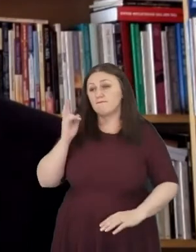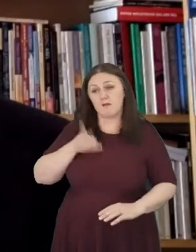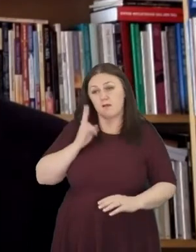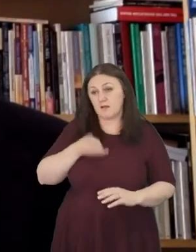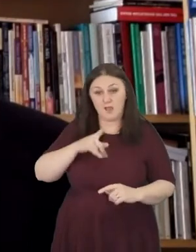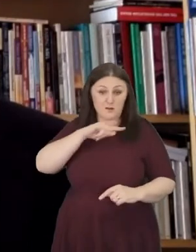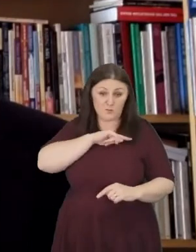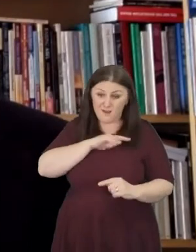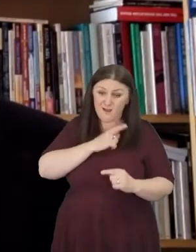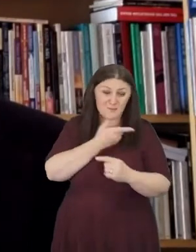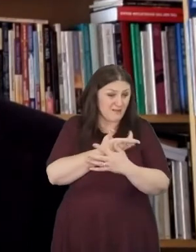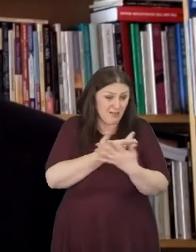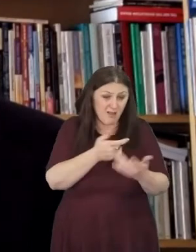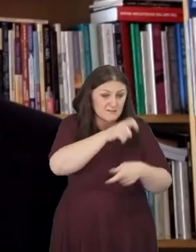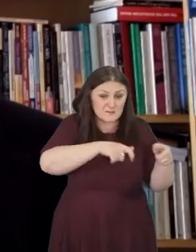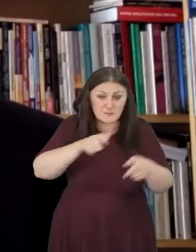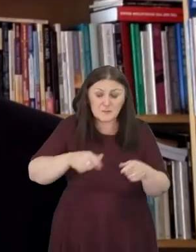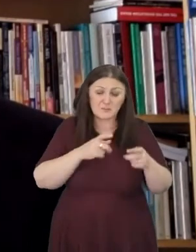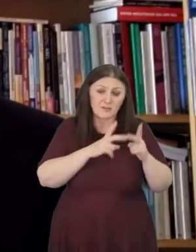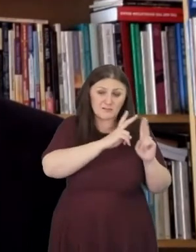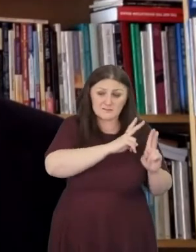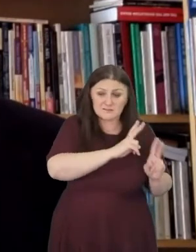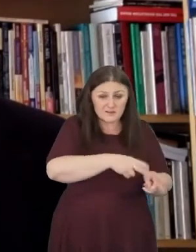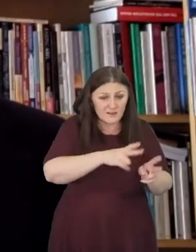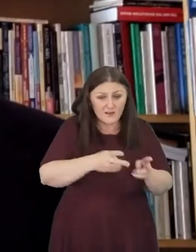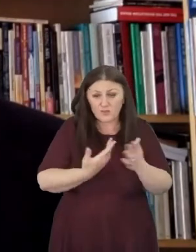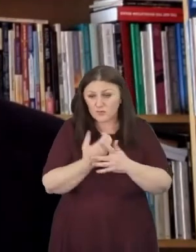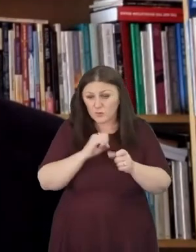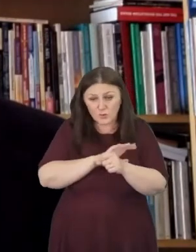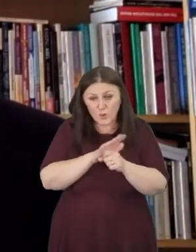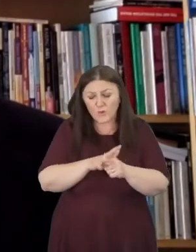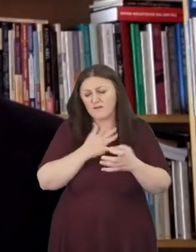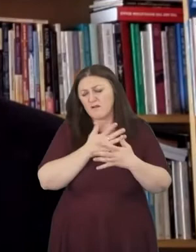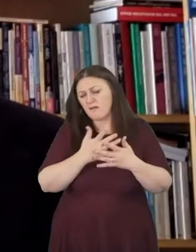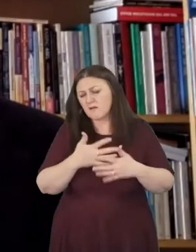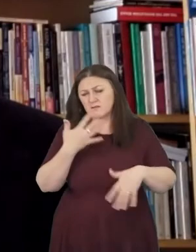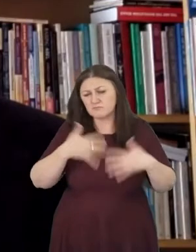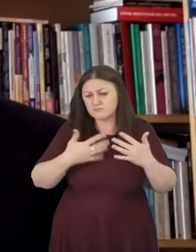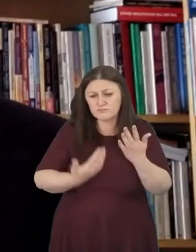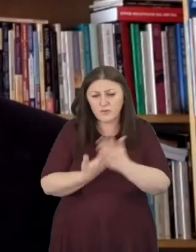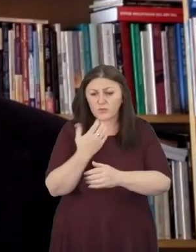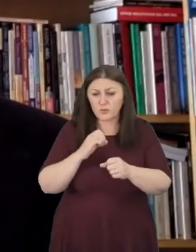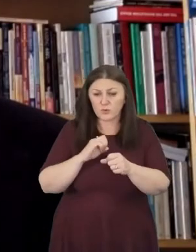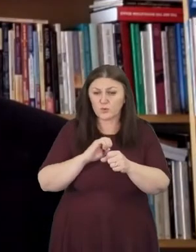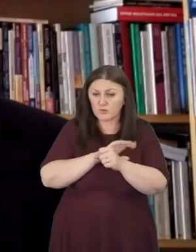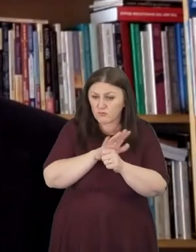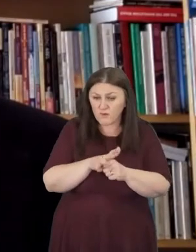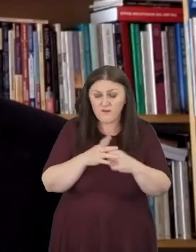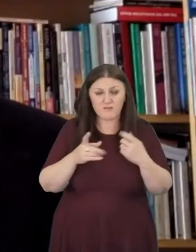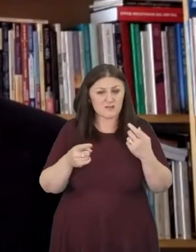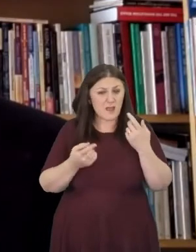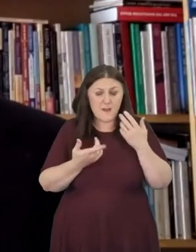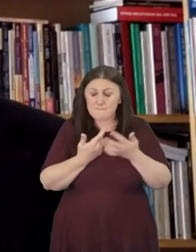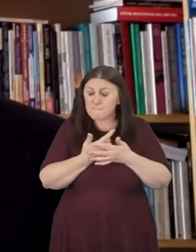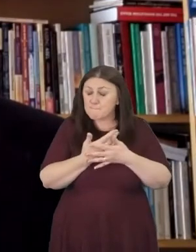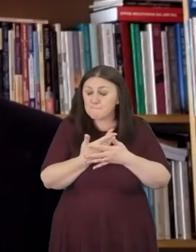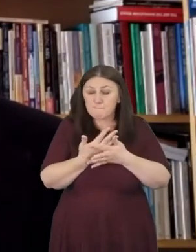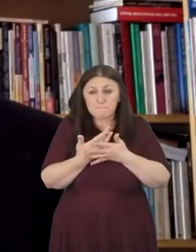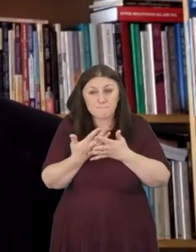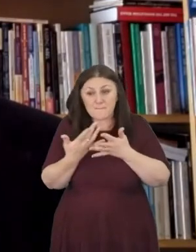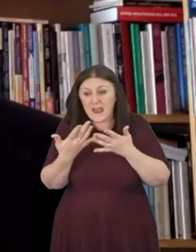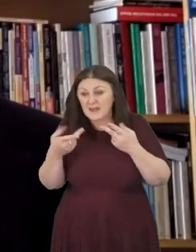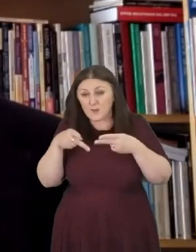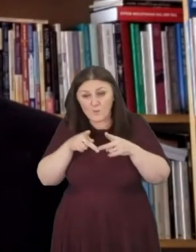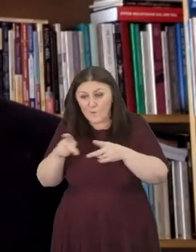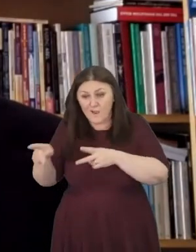illness from COVID-19 and many many other aspects of how this pandemic has